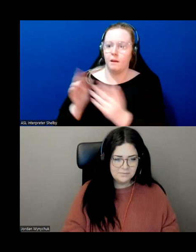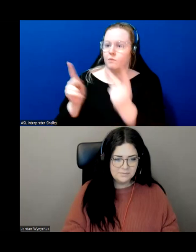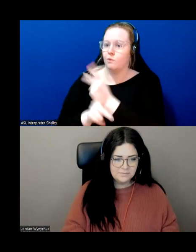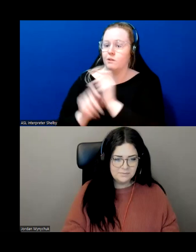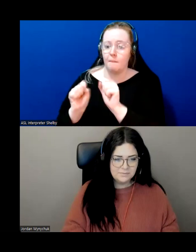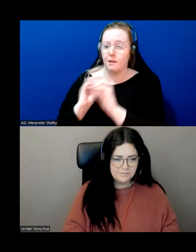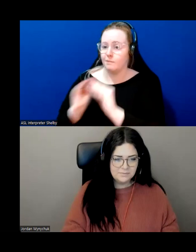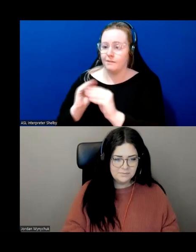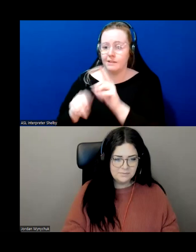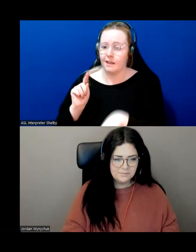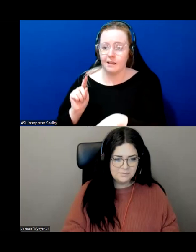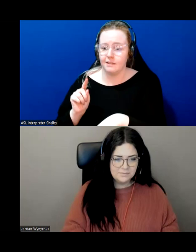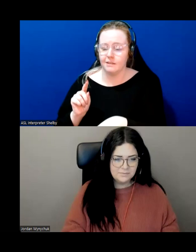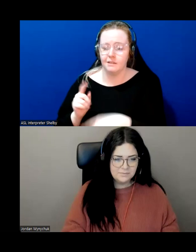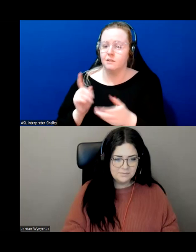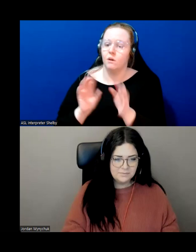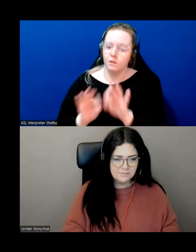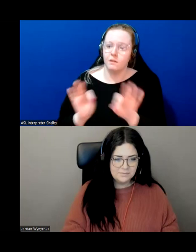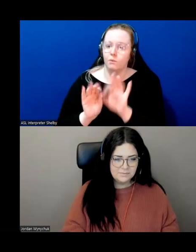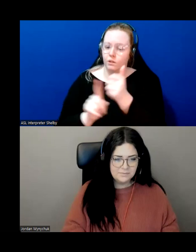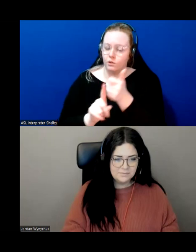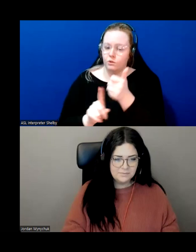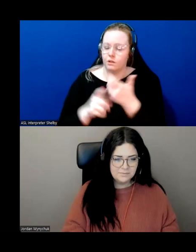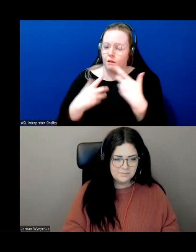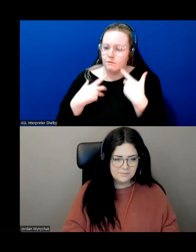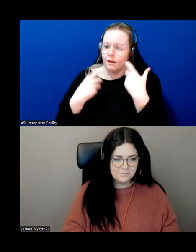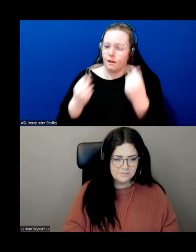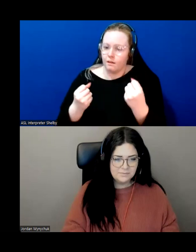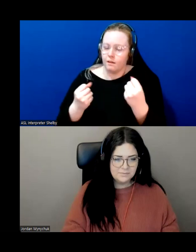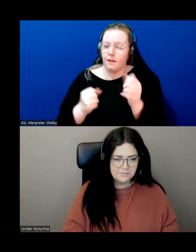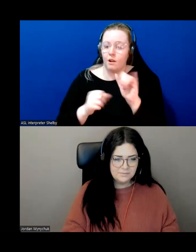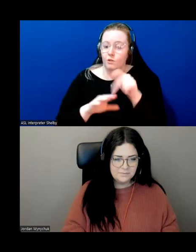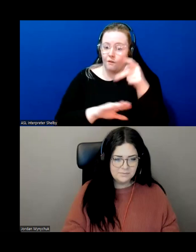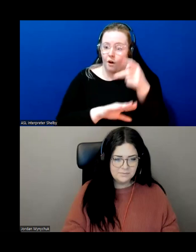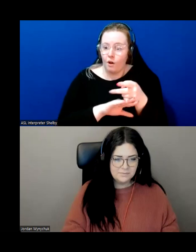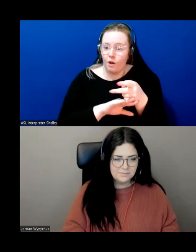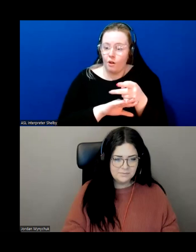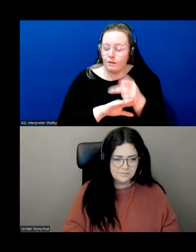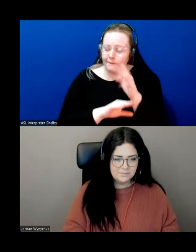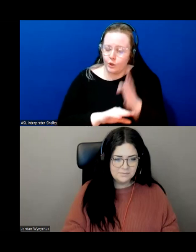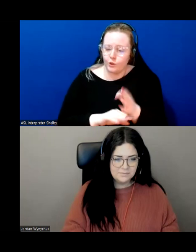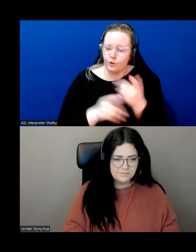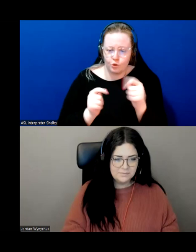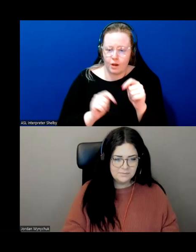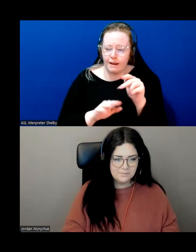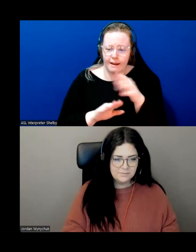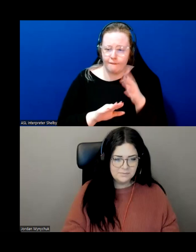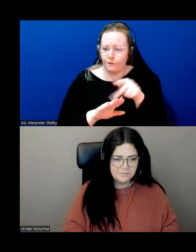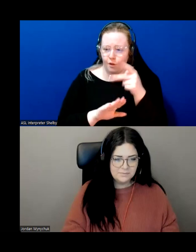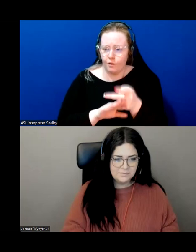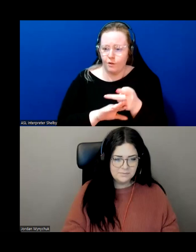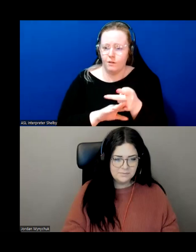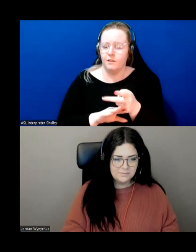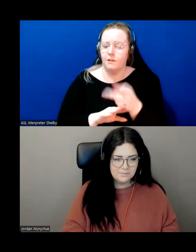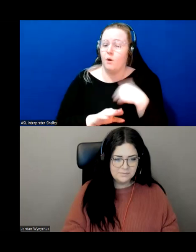to just remain healthy and not to fall one fall is too many and there's always things that we can do to try to